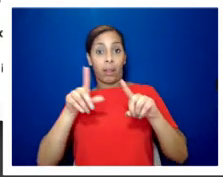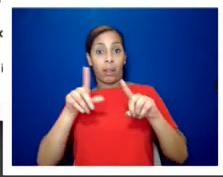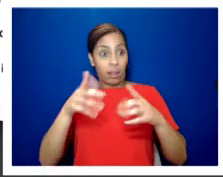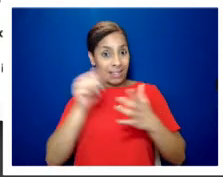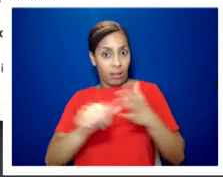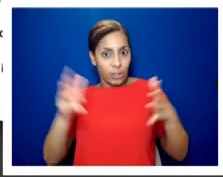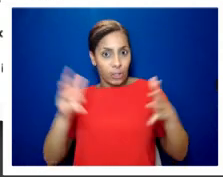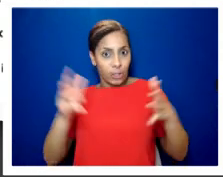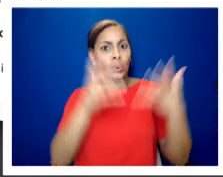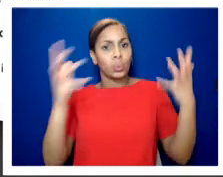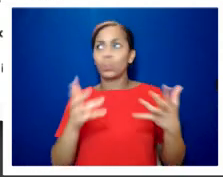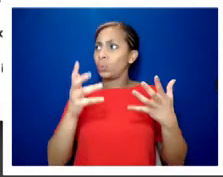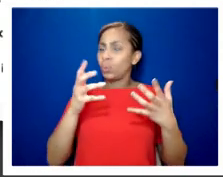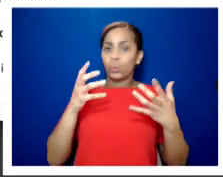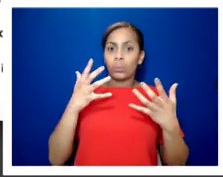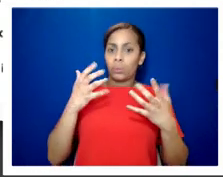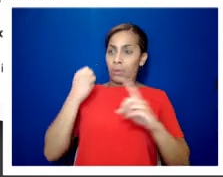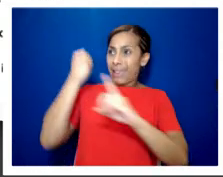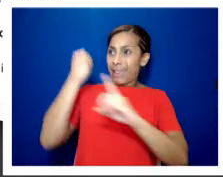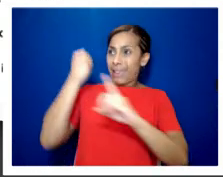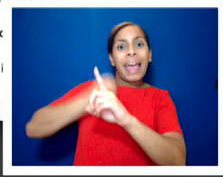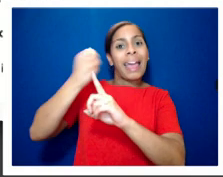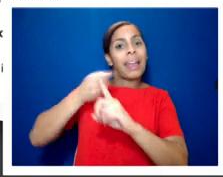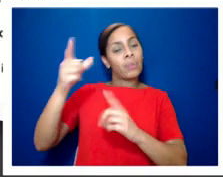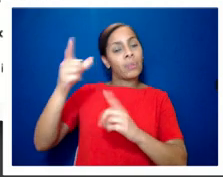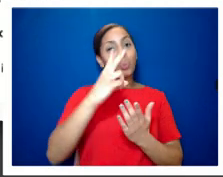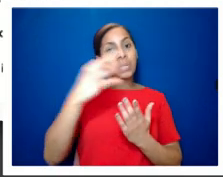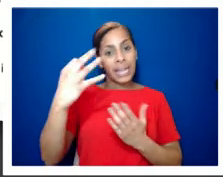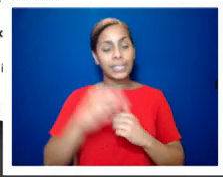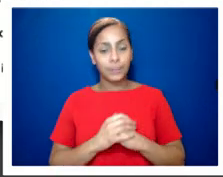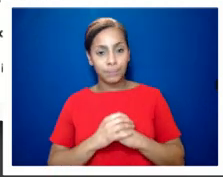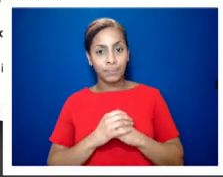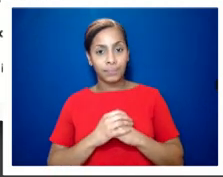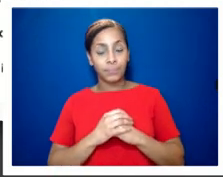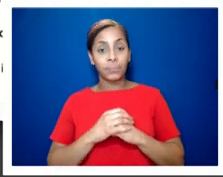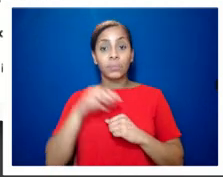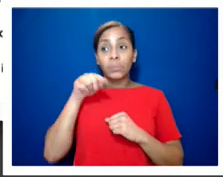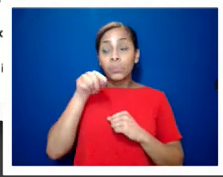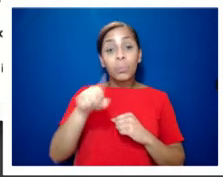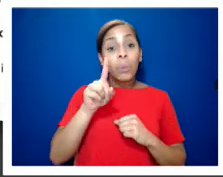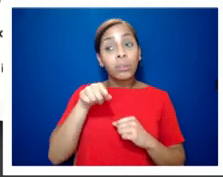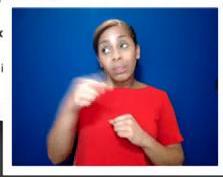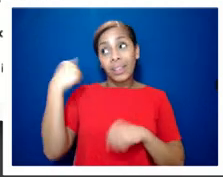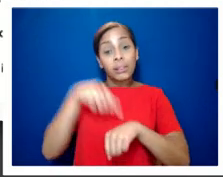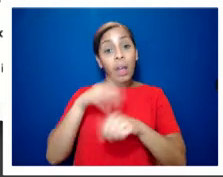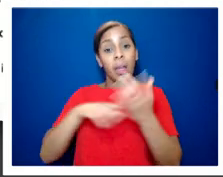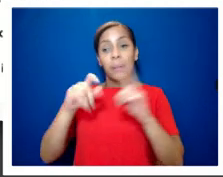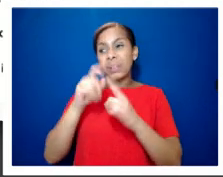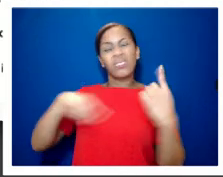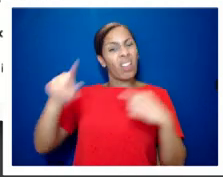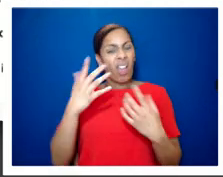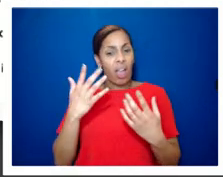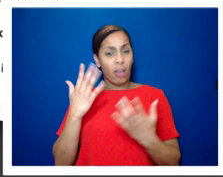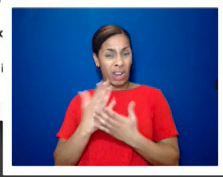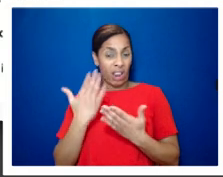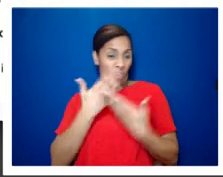and in parliament some of the politicians who debated section 28 made no secret of their dislike for gay